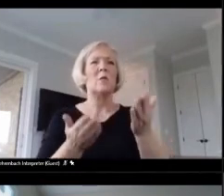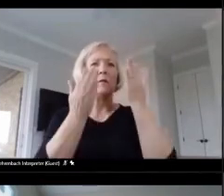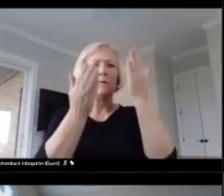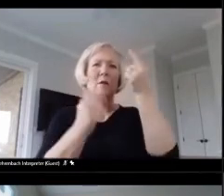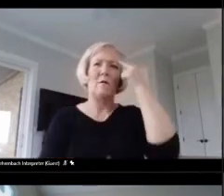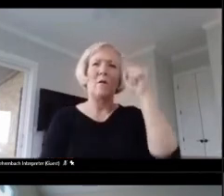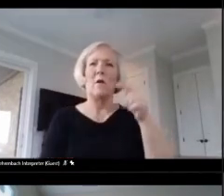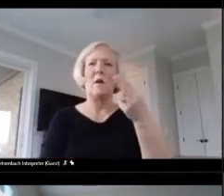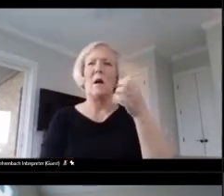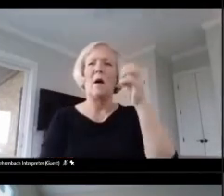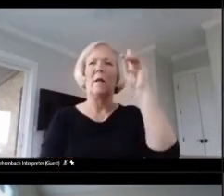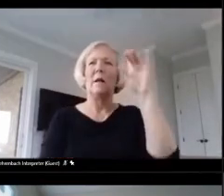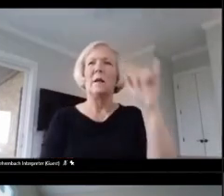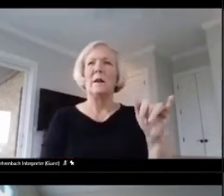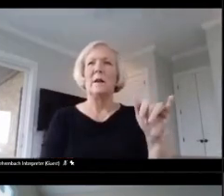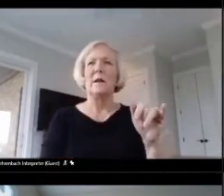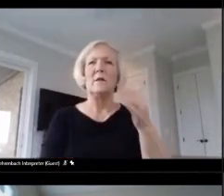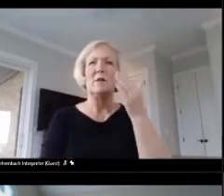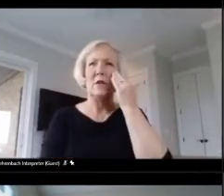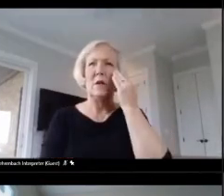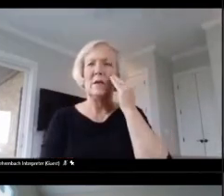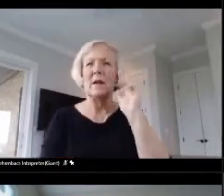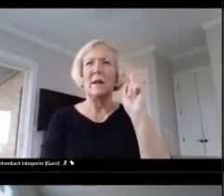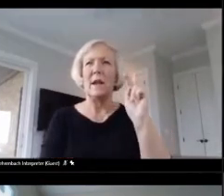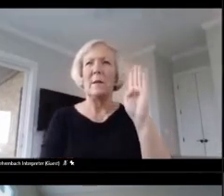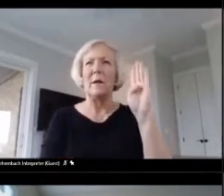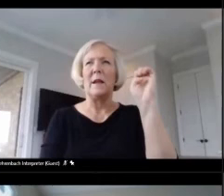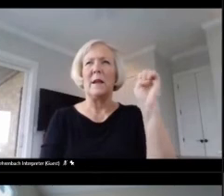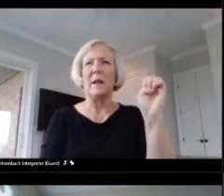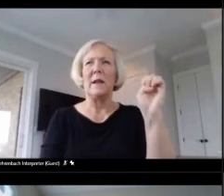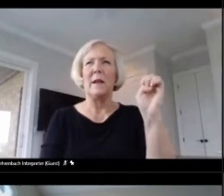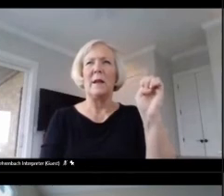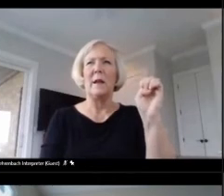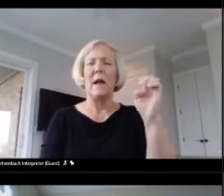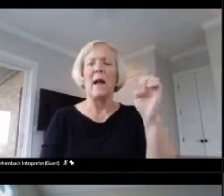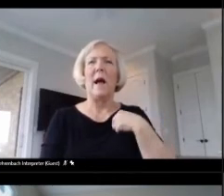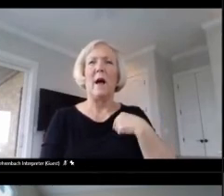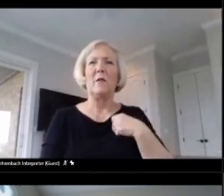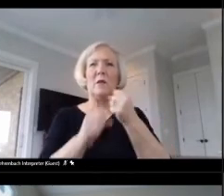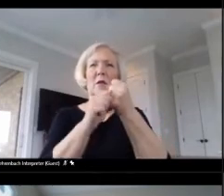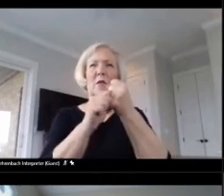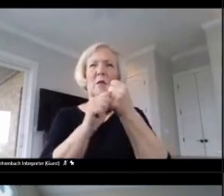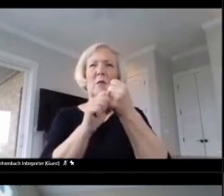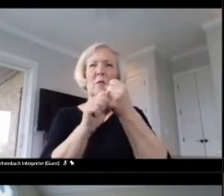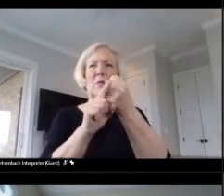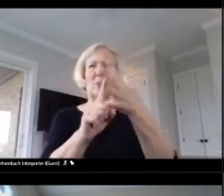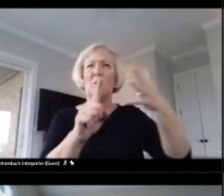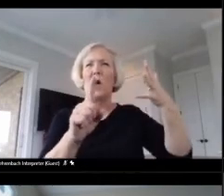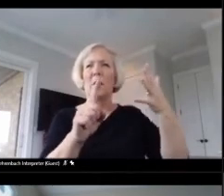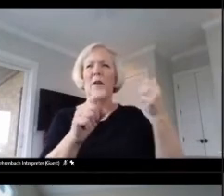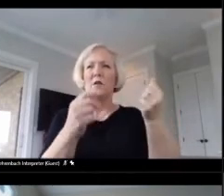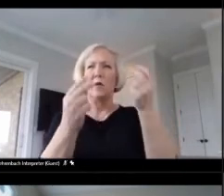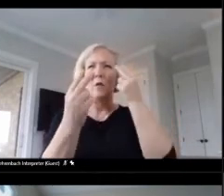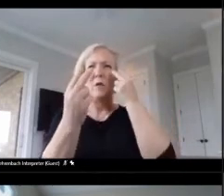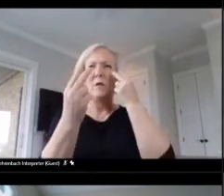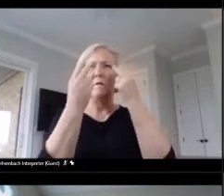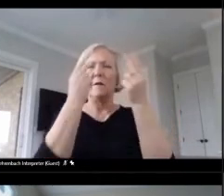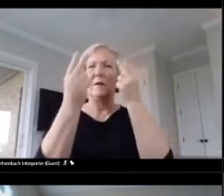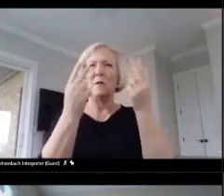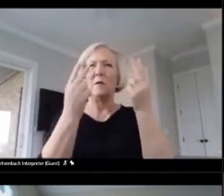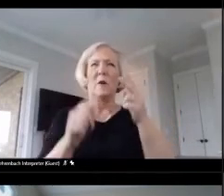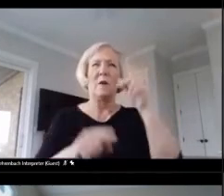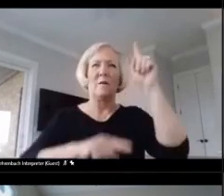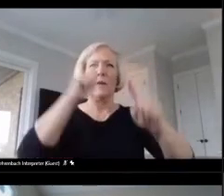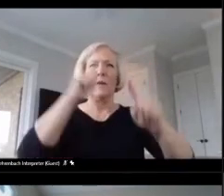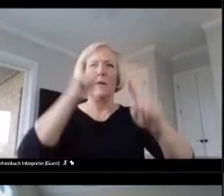Holly, as you know, is a KBE member. How do you broaden your vision for what works in education when our various districts across the